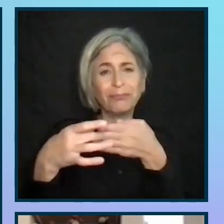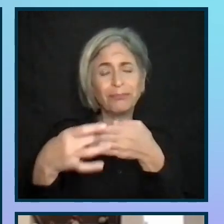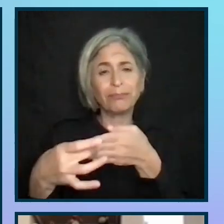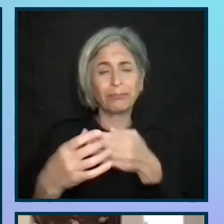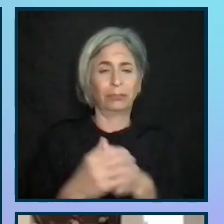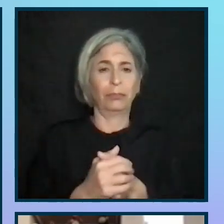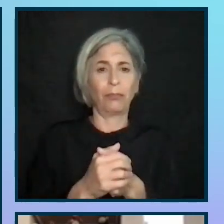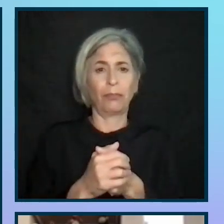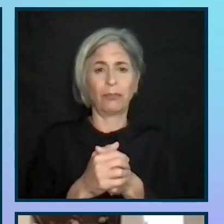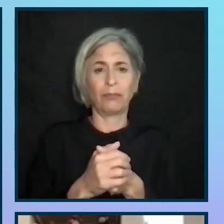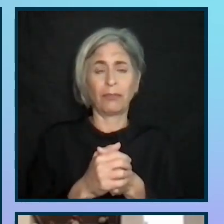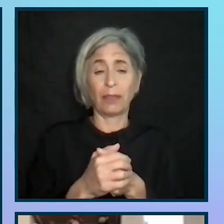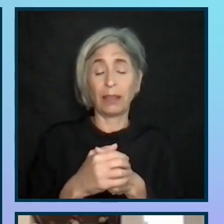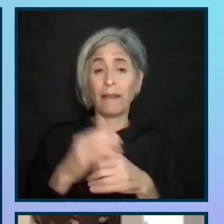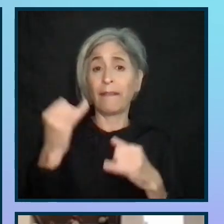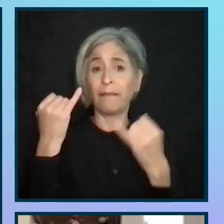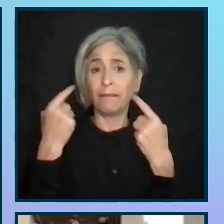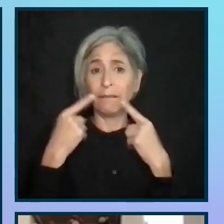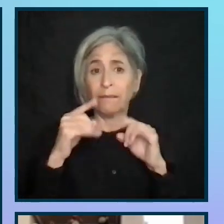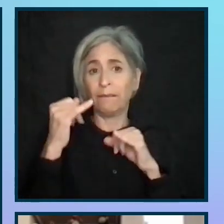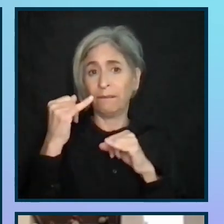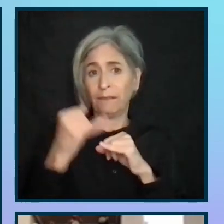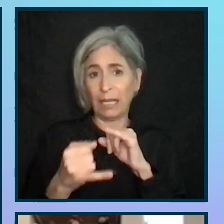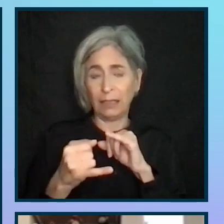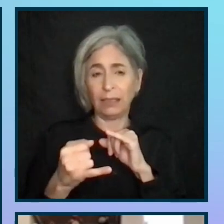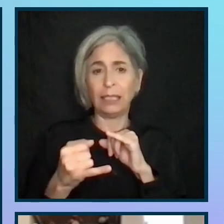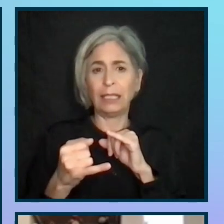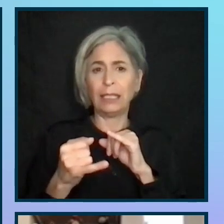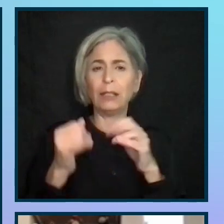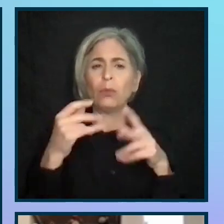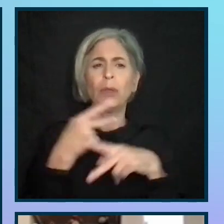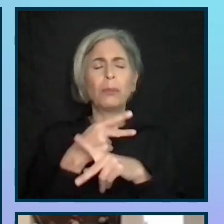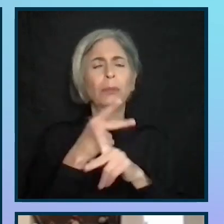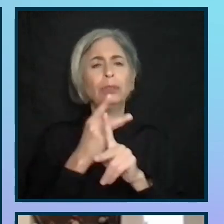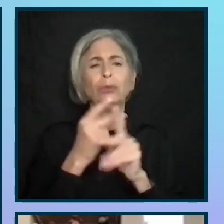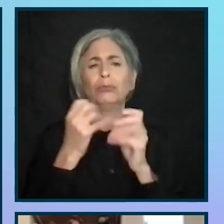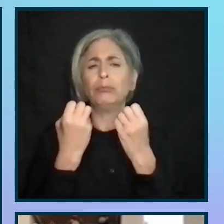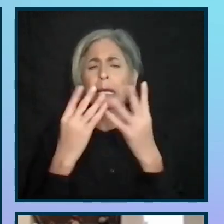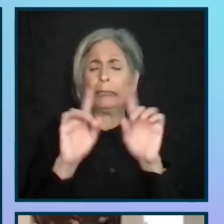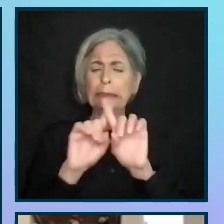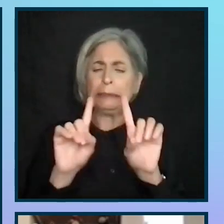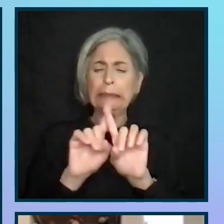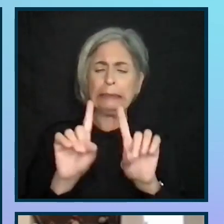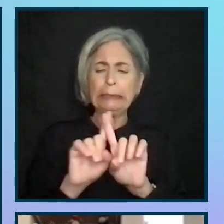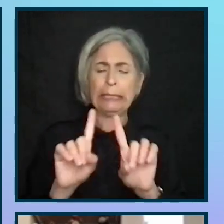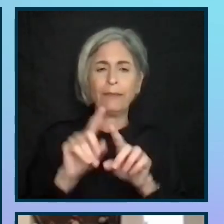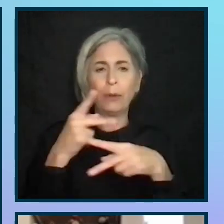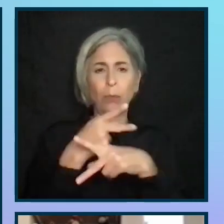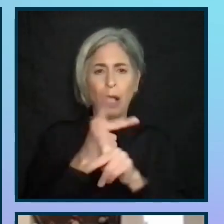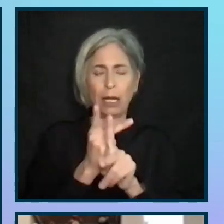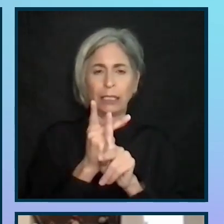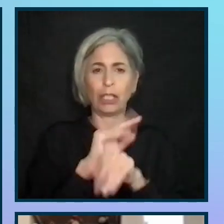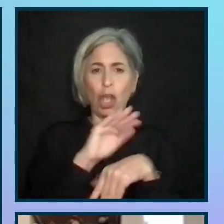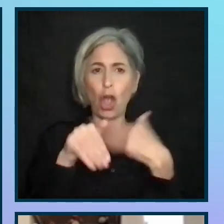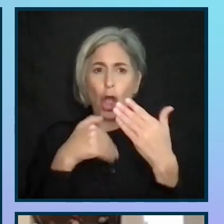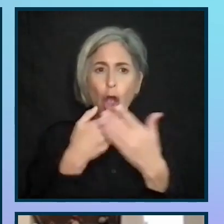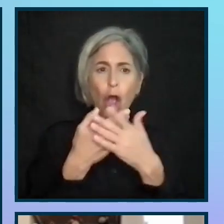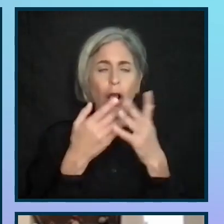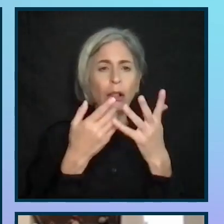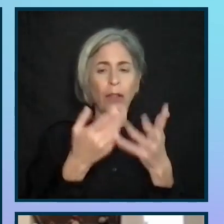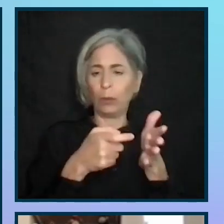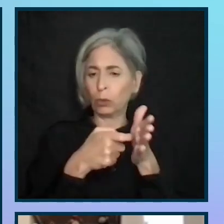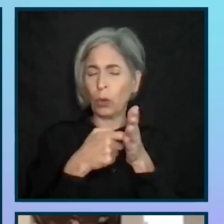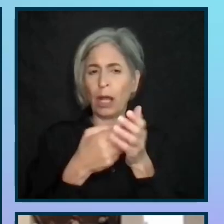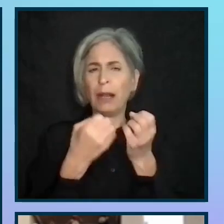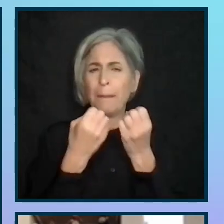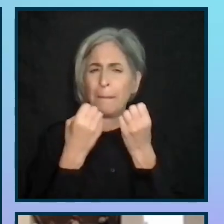Finally, get to the really big companies producing many different products. Orgs of this size will probably require multiple